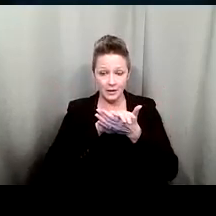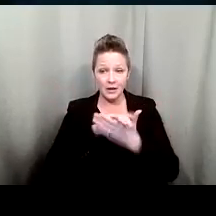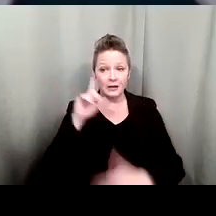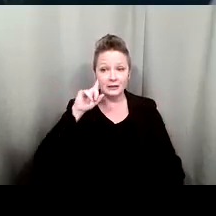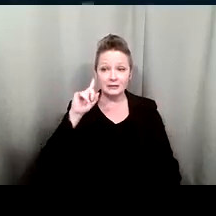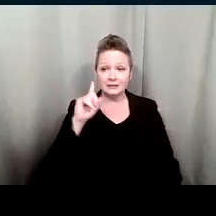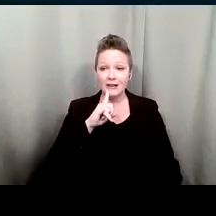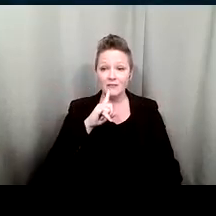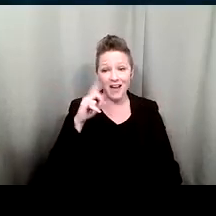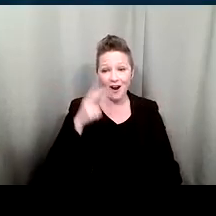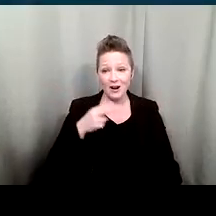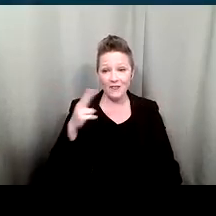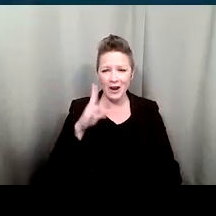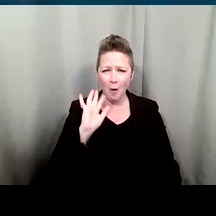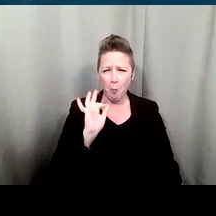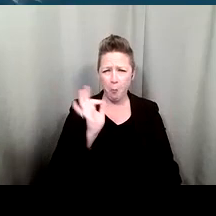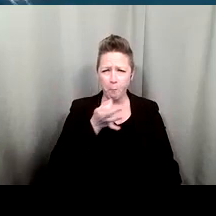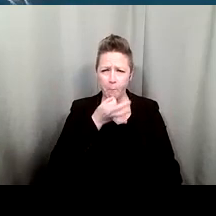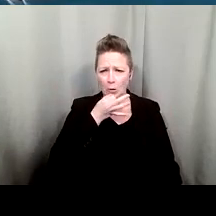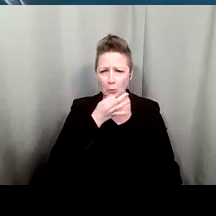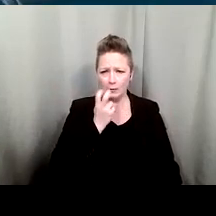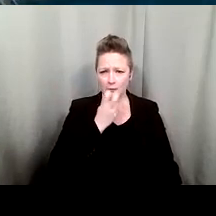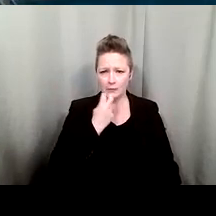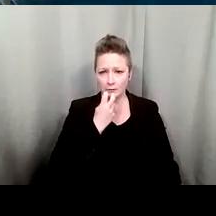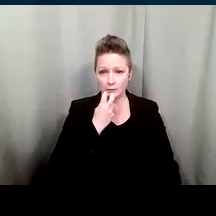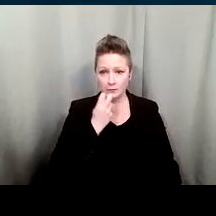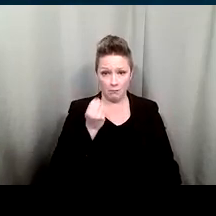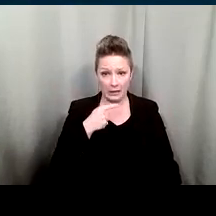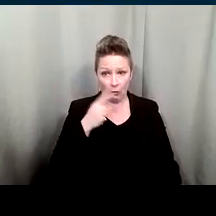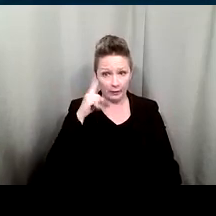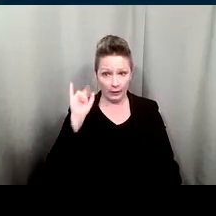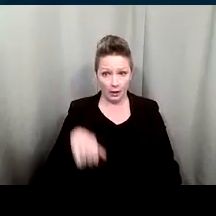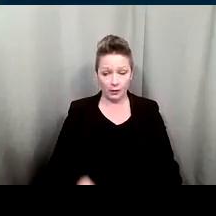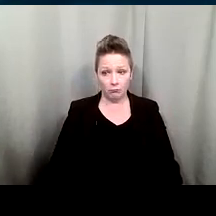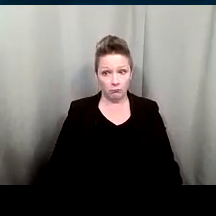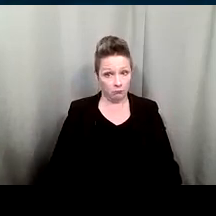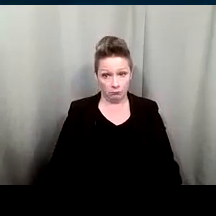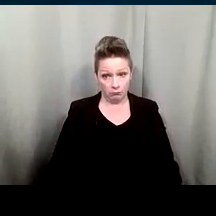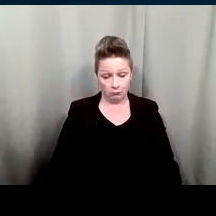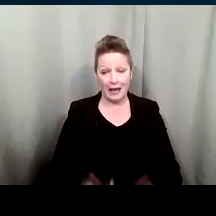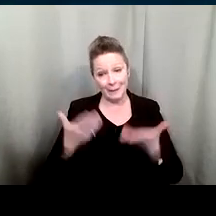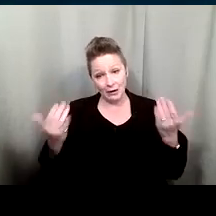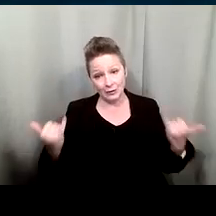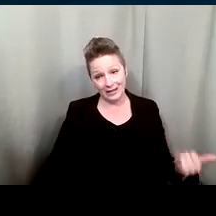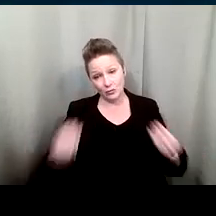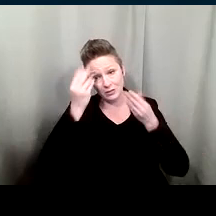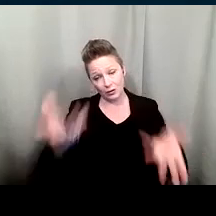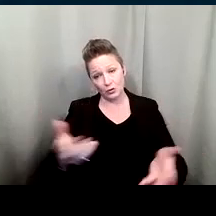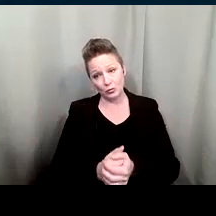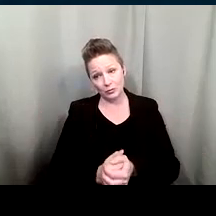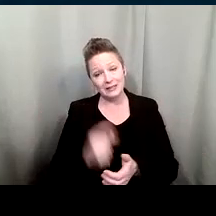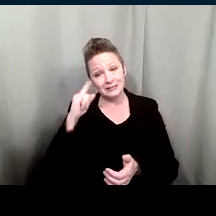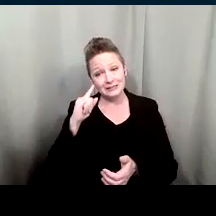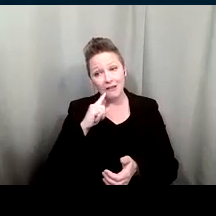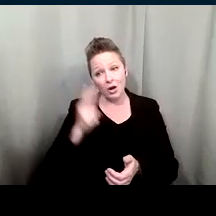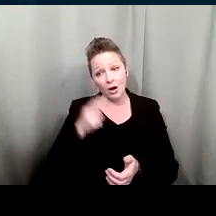fantastic lip readers. Many hearing people think that. I'm here today to tell you that deaf and hard of hearing people